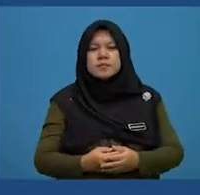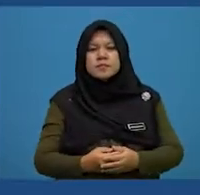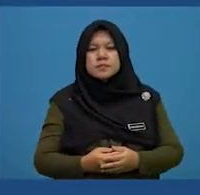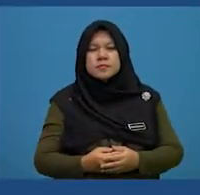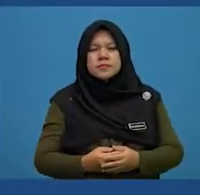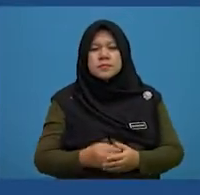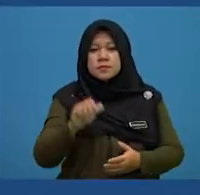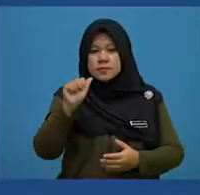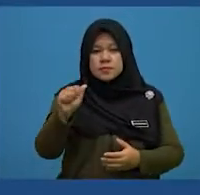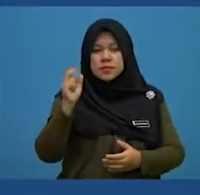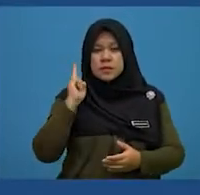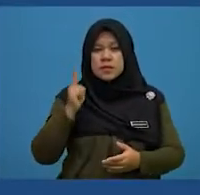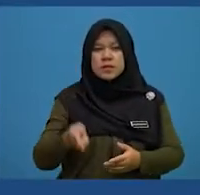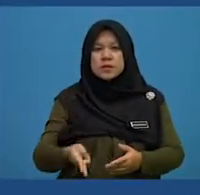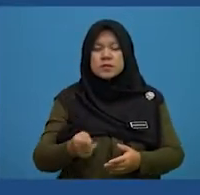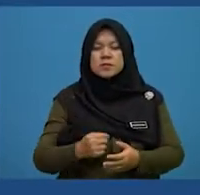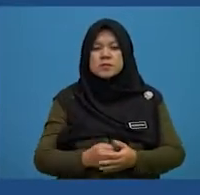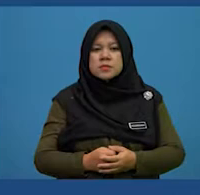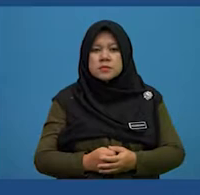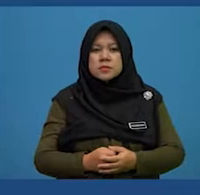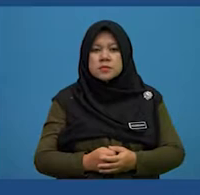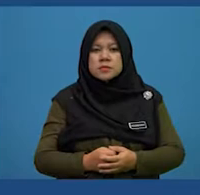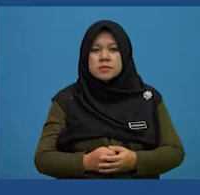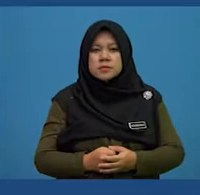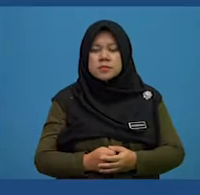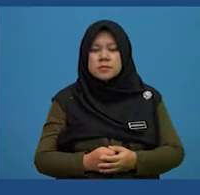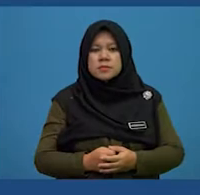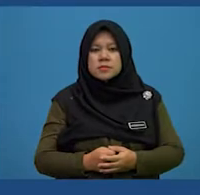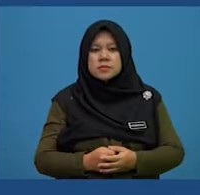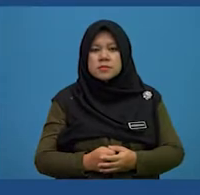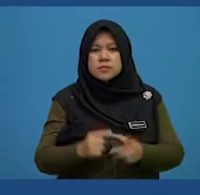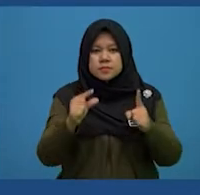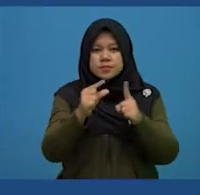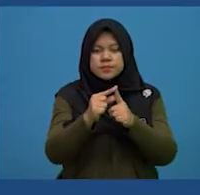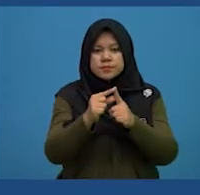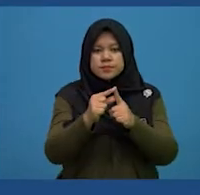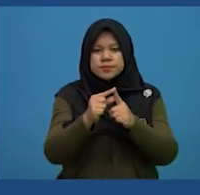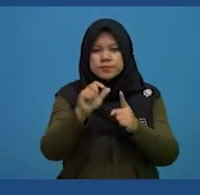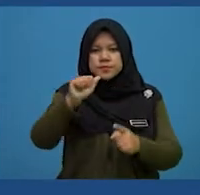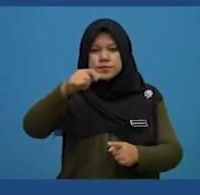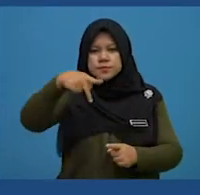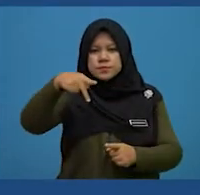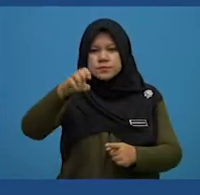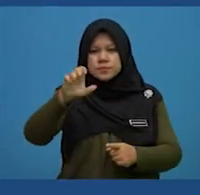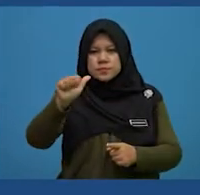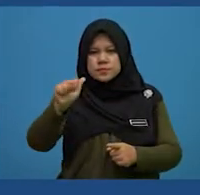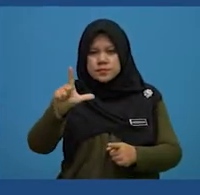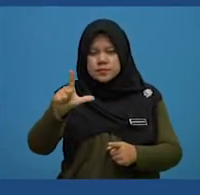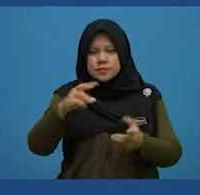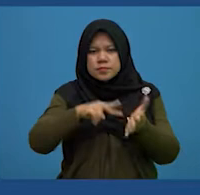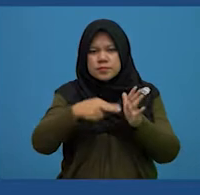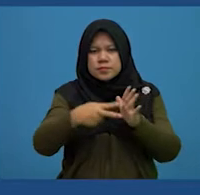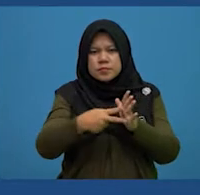by A. History The word appeal means to attract